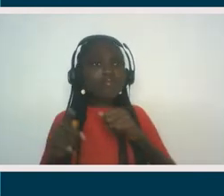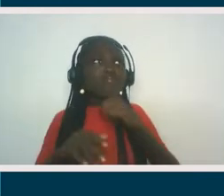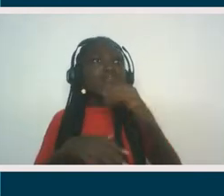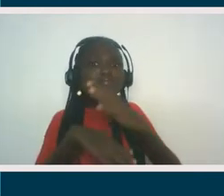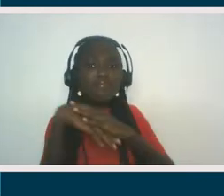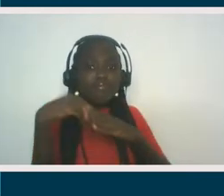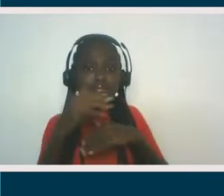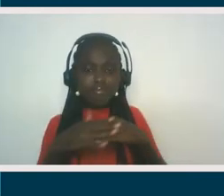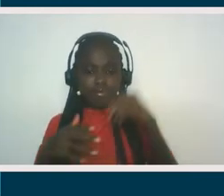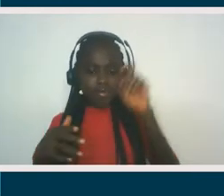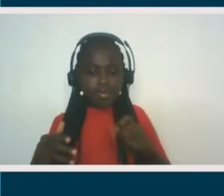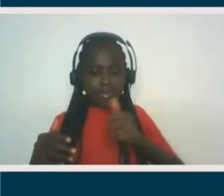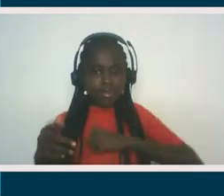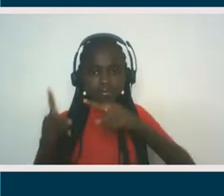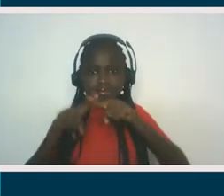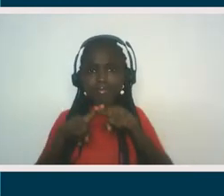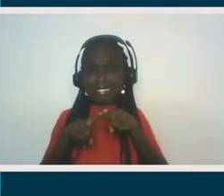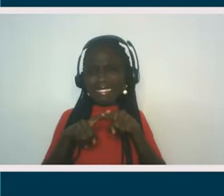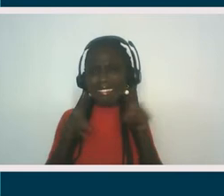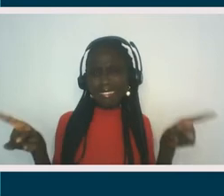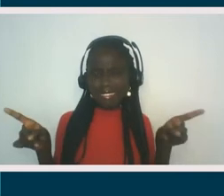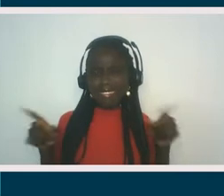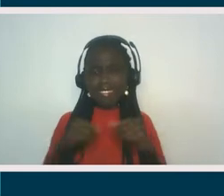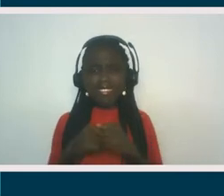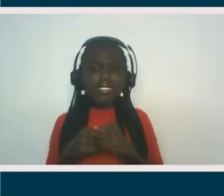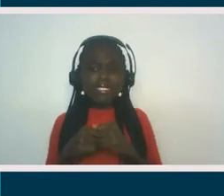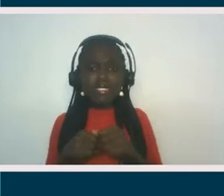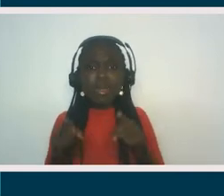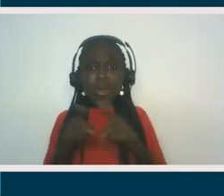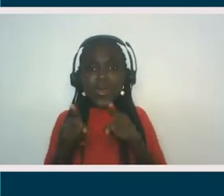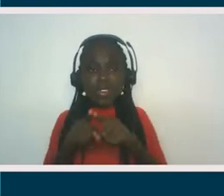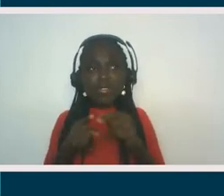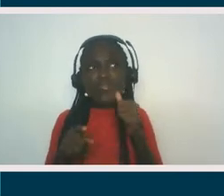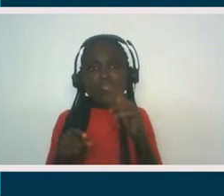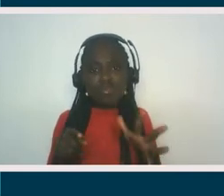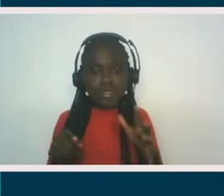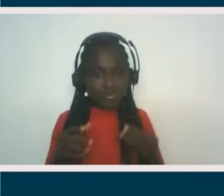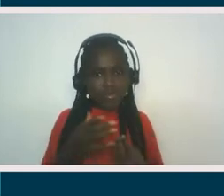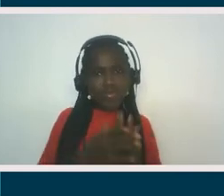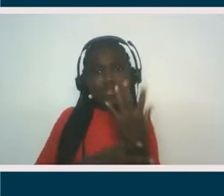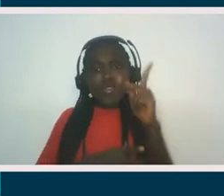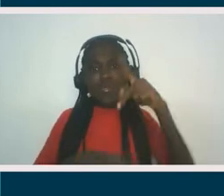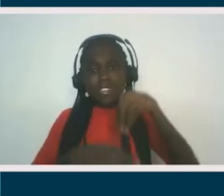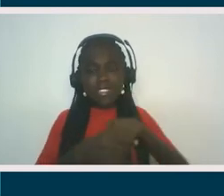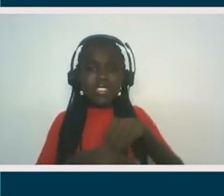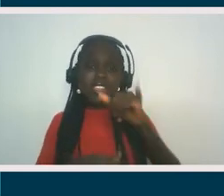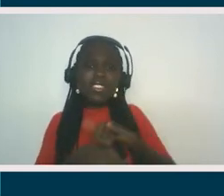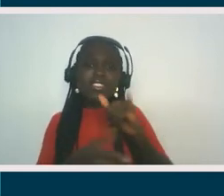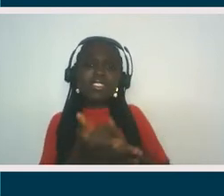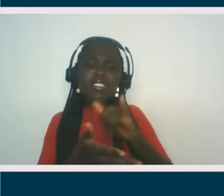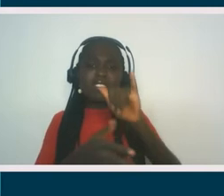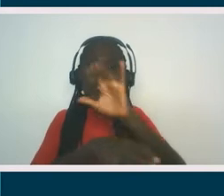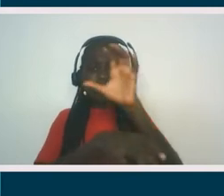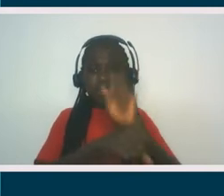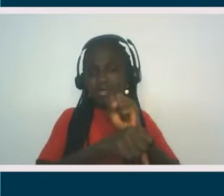very different self. Um, and, you know, also being a woman growing up in that culture could, could